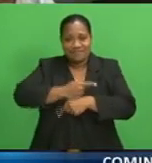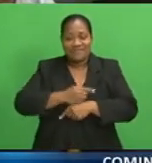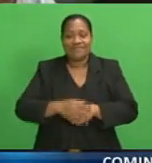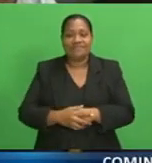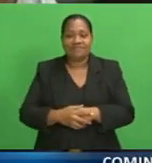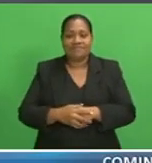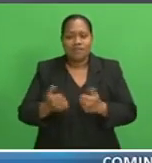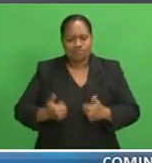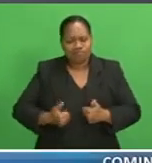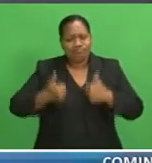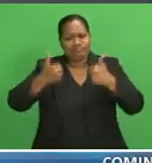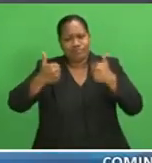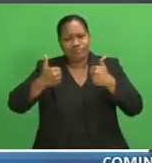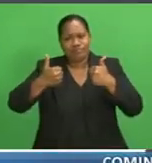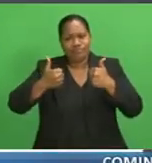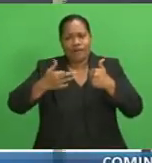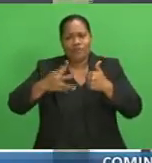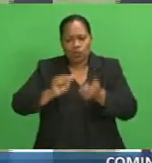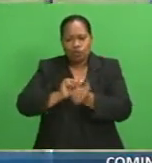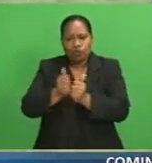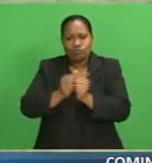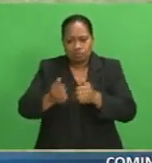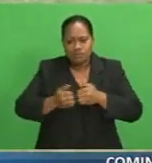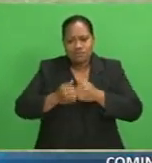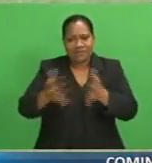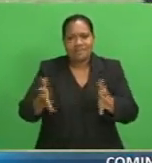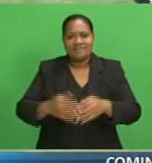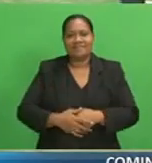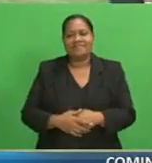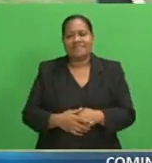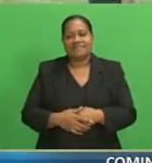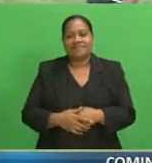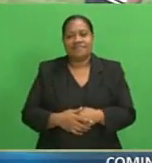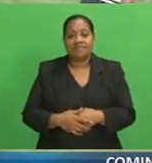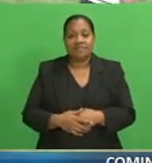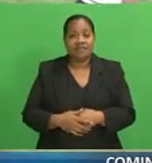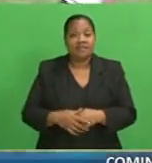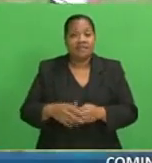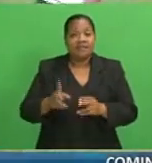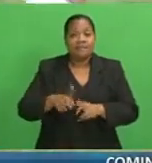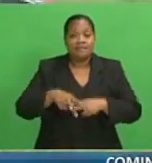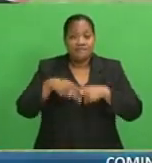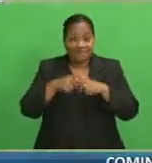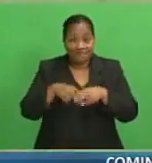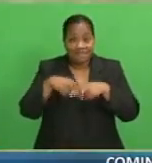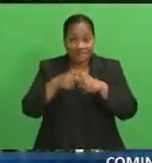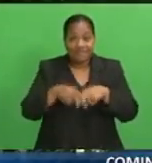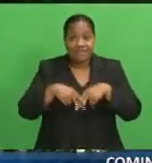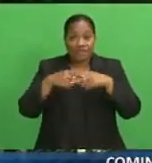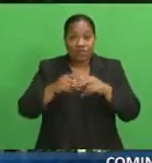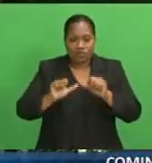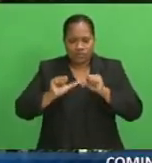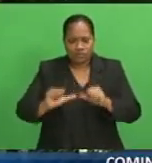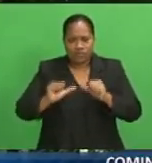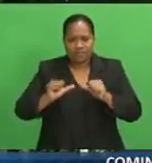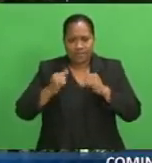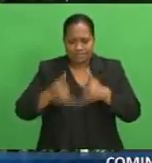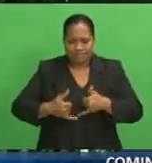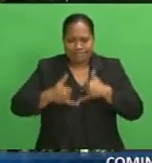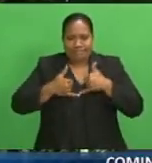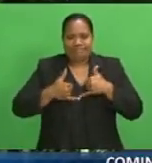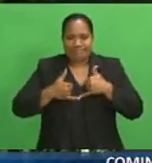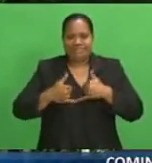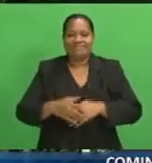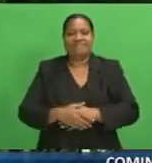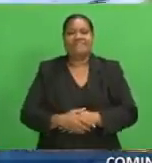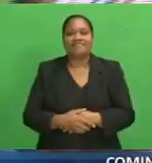Thumbs up for 11 sports to start. And Stallions to defend a fair brother during Skipper Cup. This and more coming